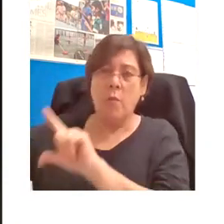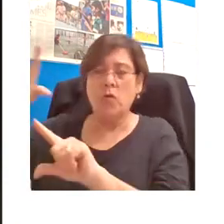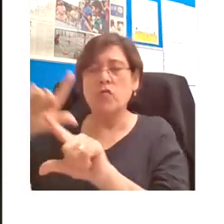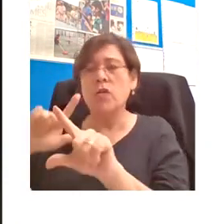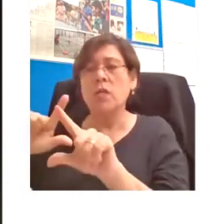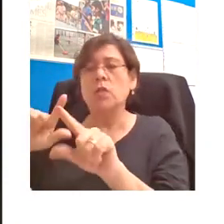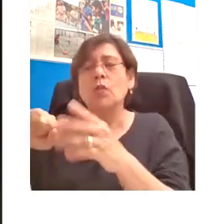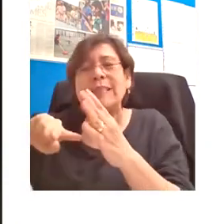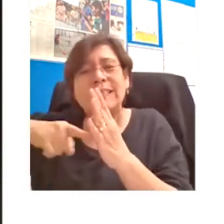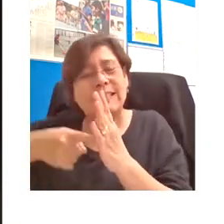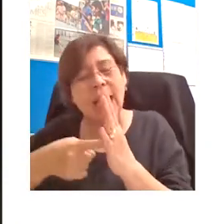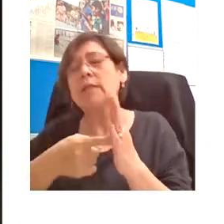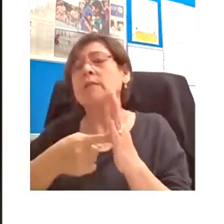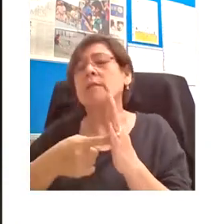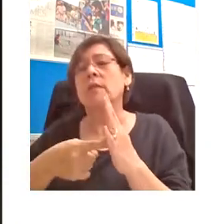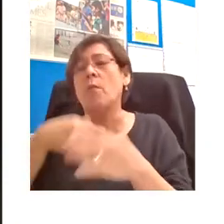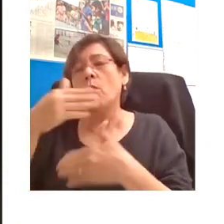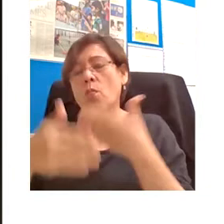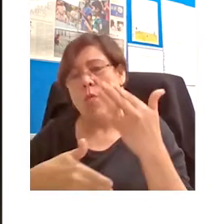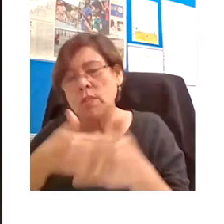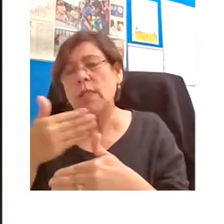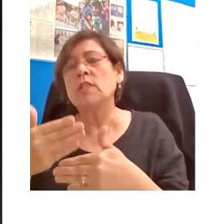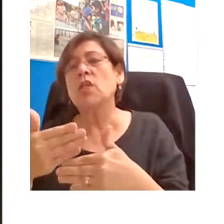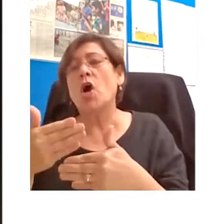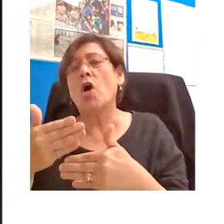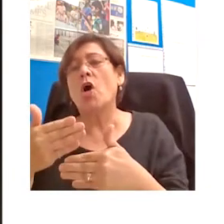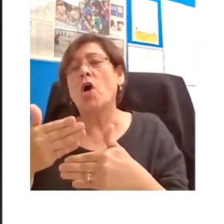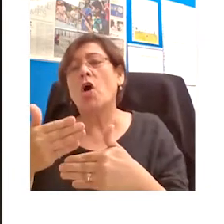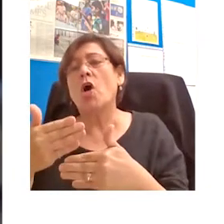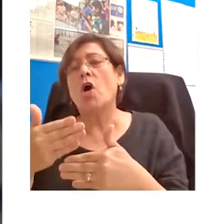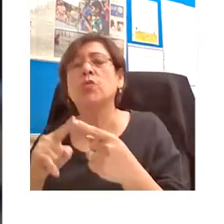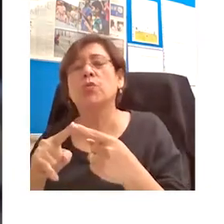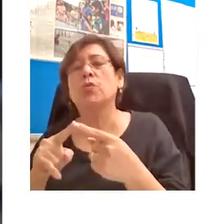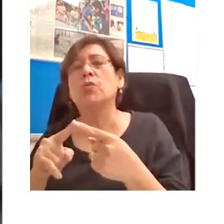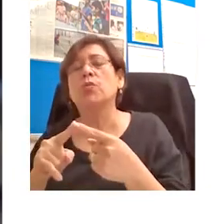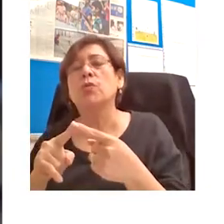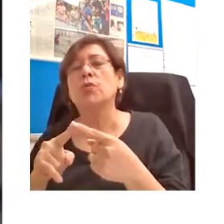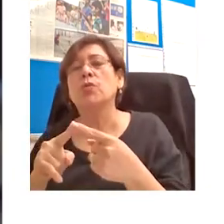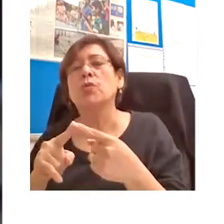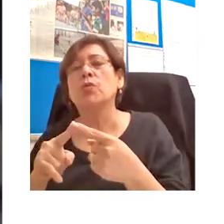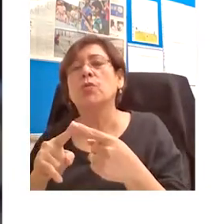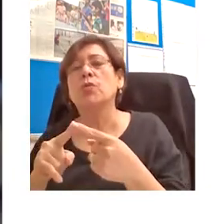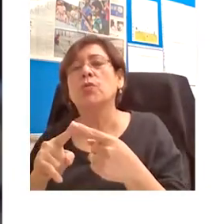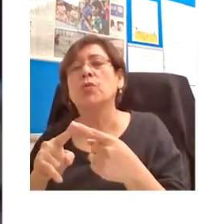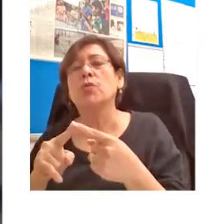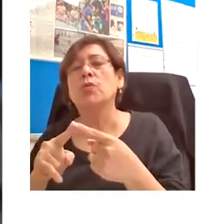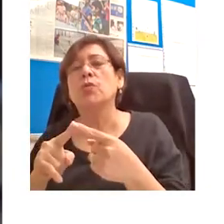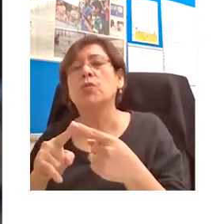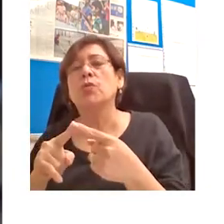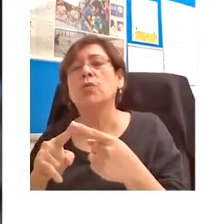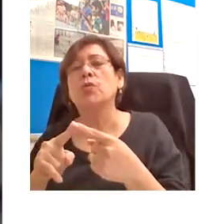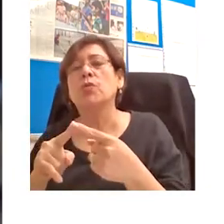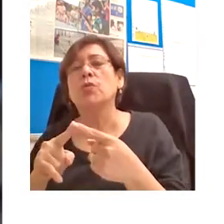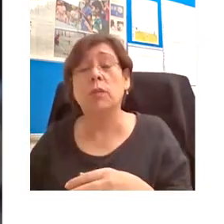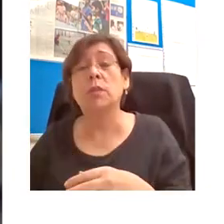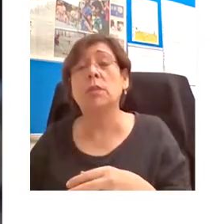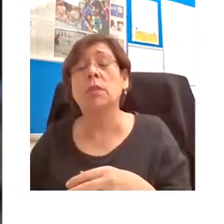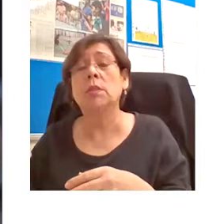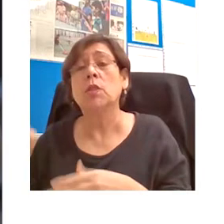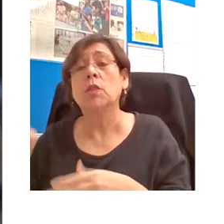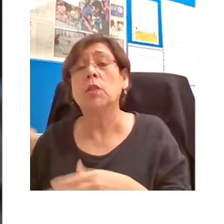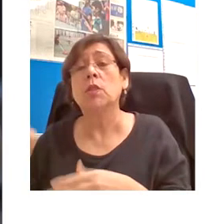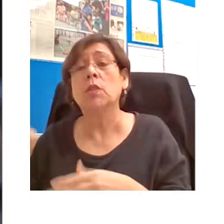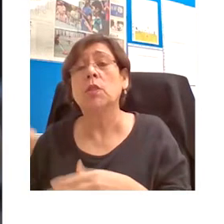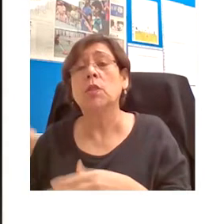the development of this new generation of educational materials. The university provides an excellent environment in which to